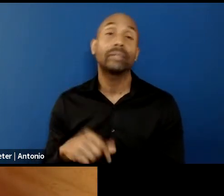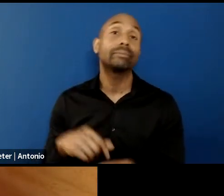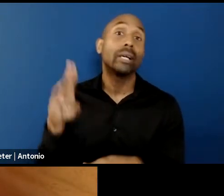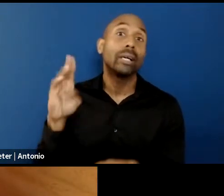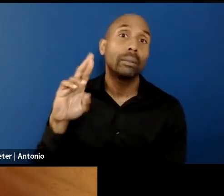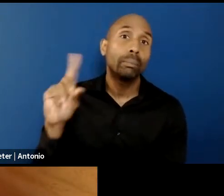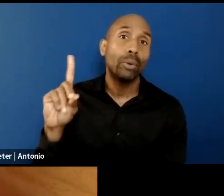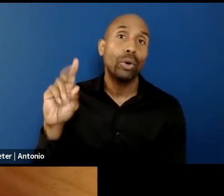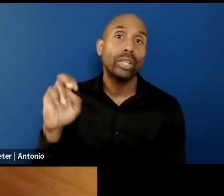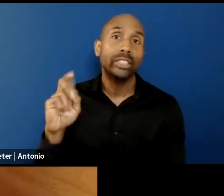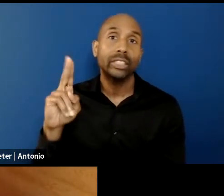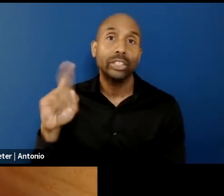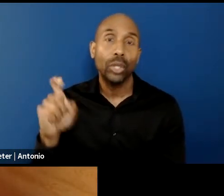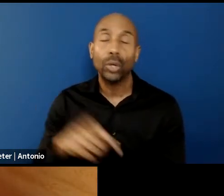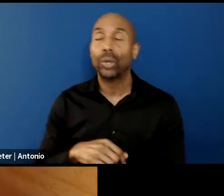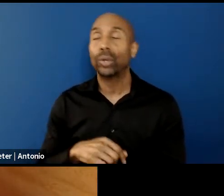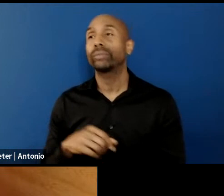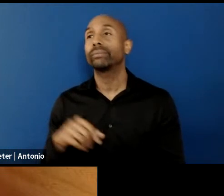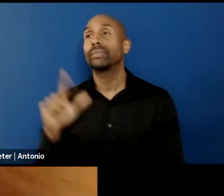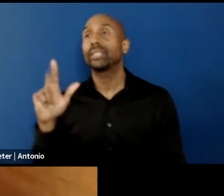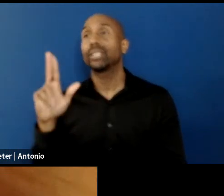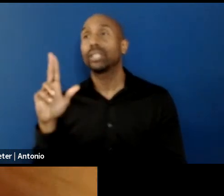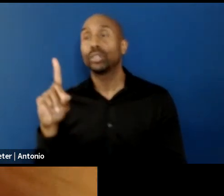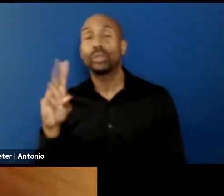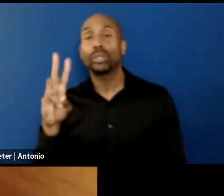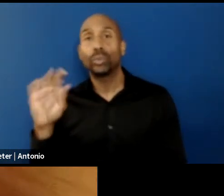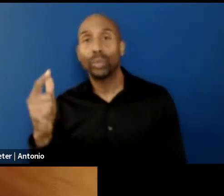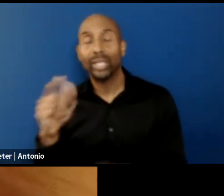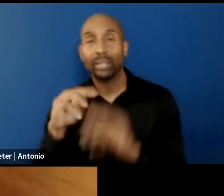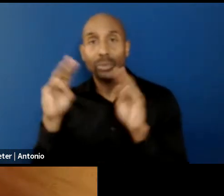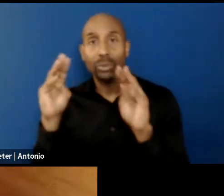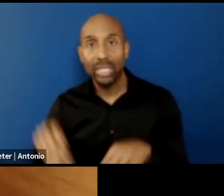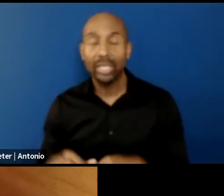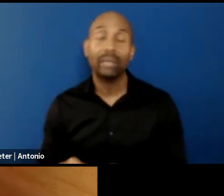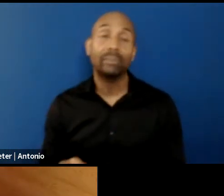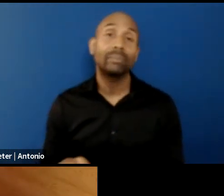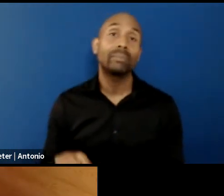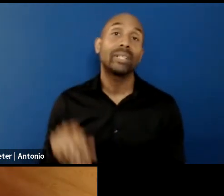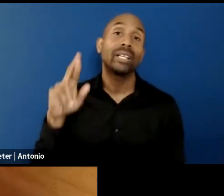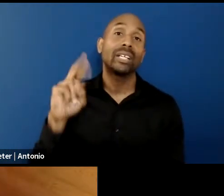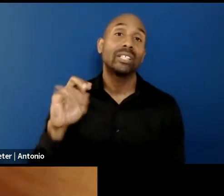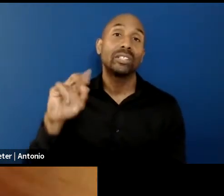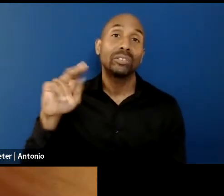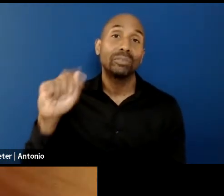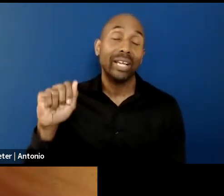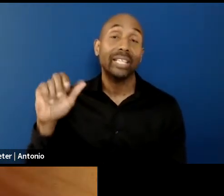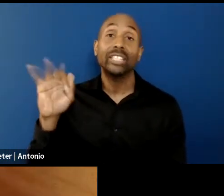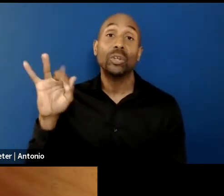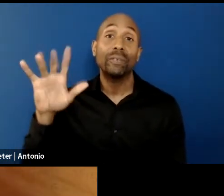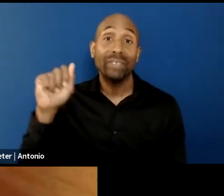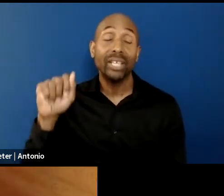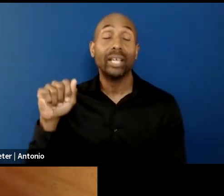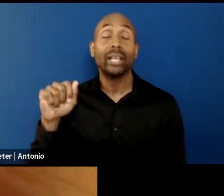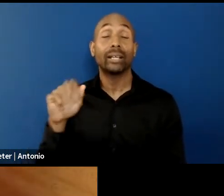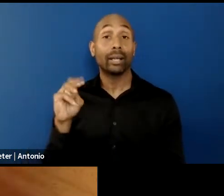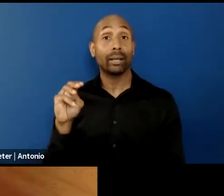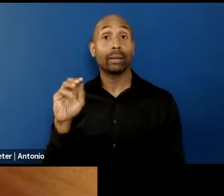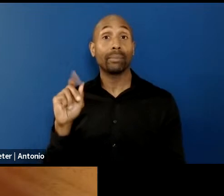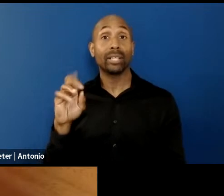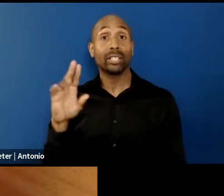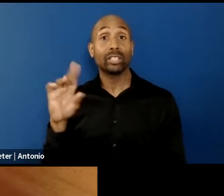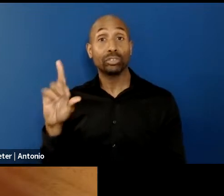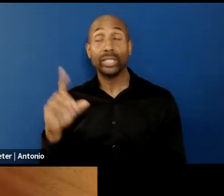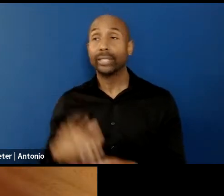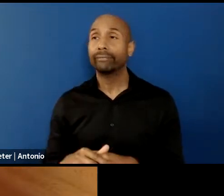Ludwig Museum, Palacio de Cristal, Raina Sofia in Madrid, Museo Jumex in Mexico City, the Kitchen in New York,